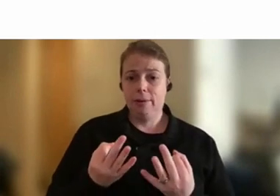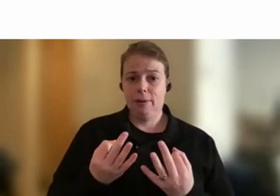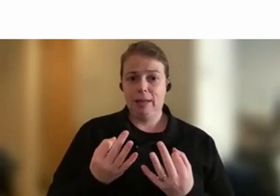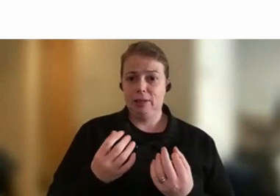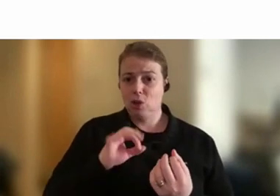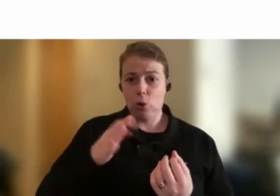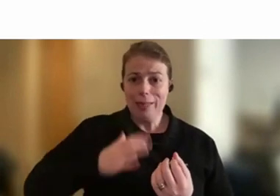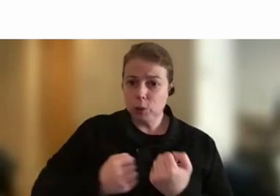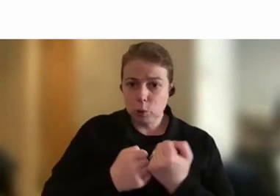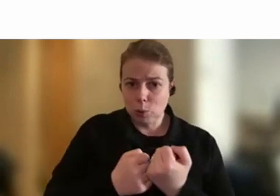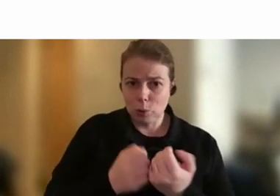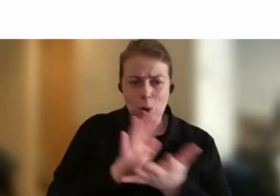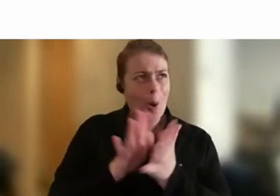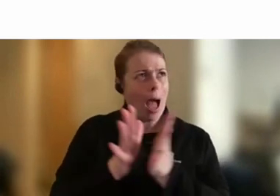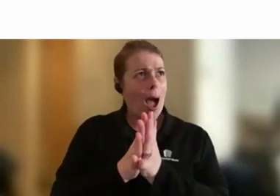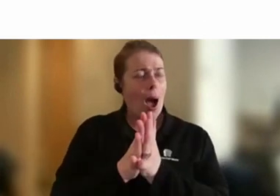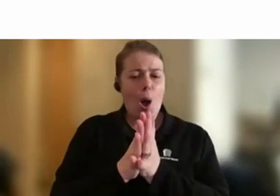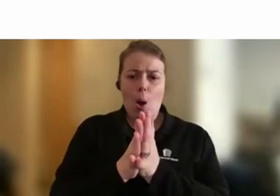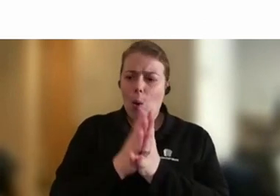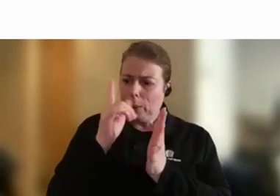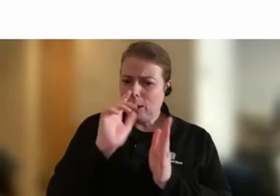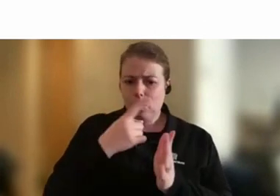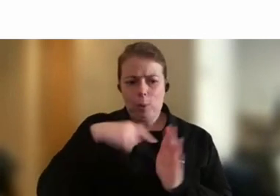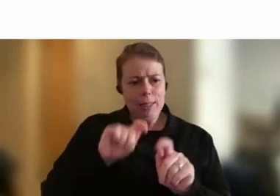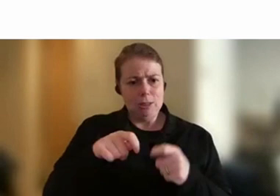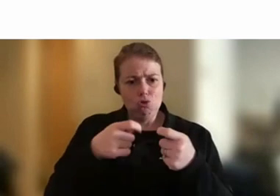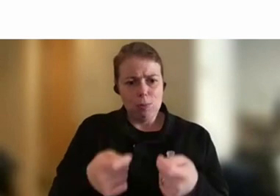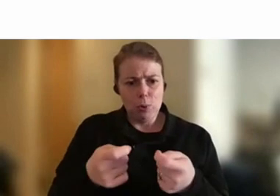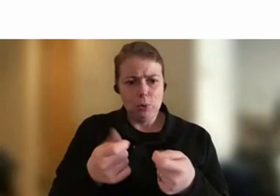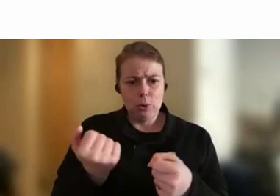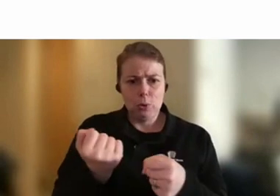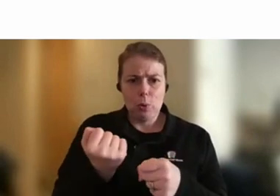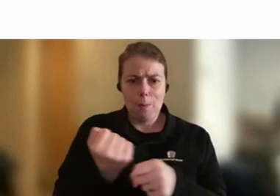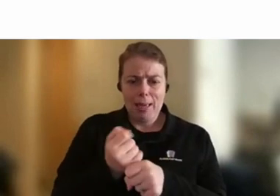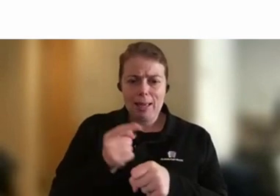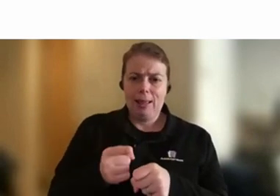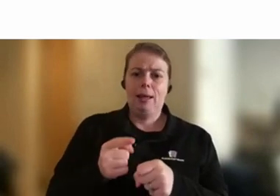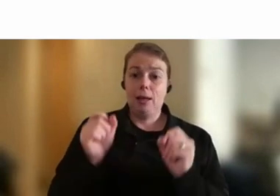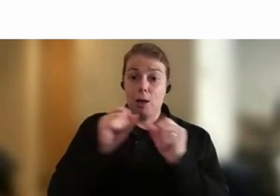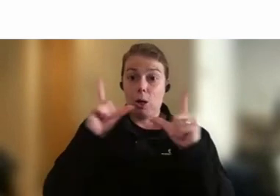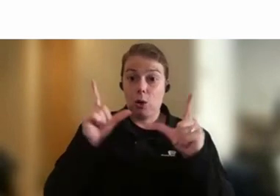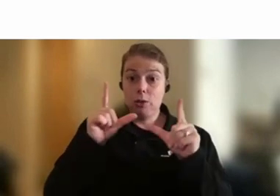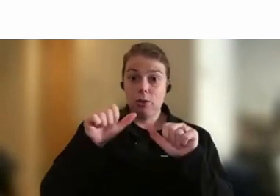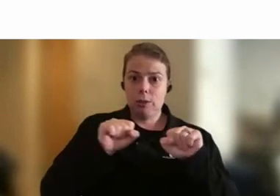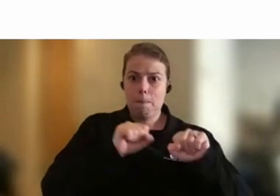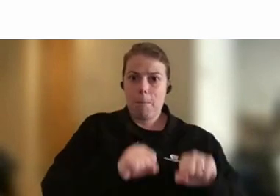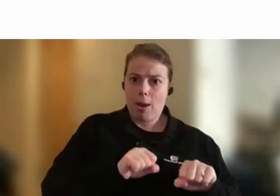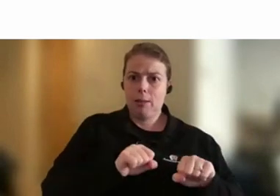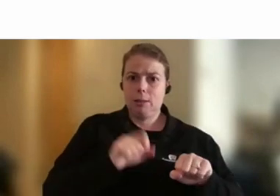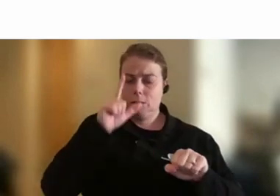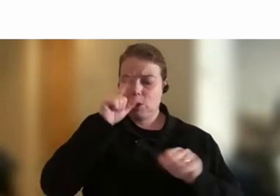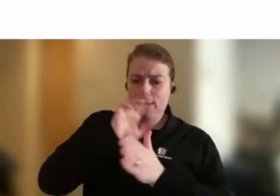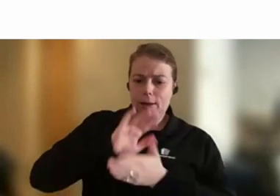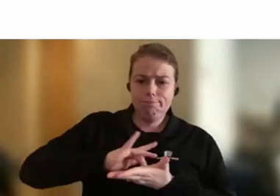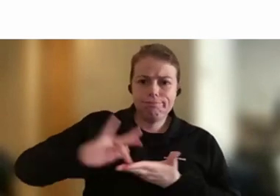contribute to making that a conscious bias so that we can actually try and remove it from our workplaces?